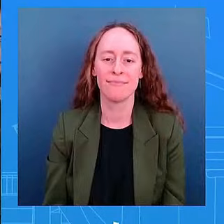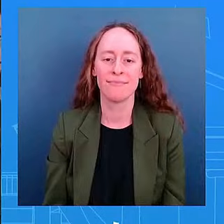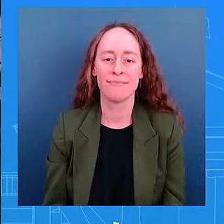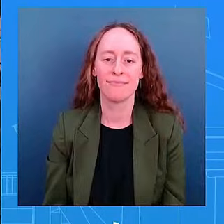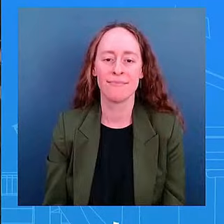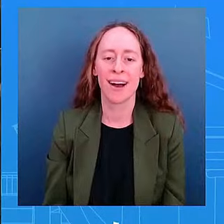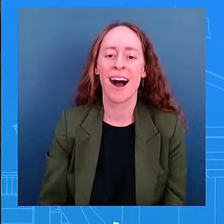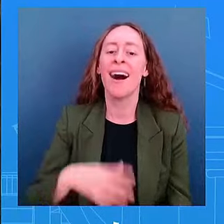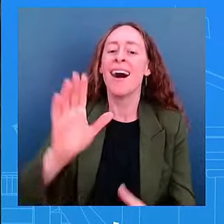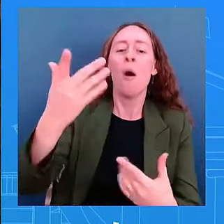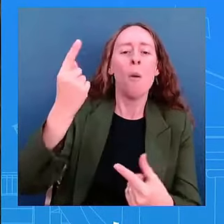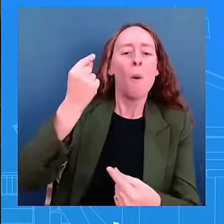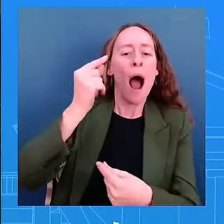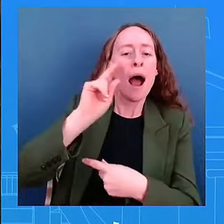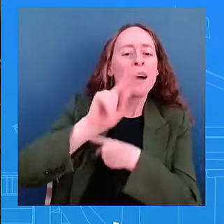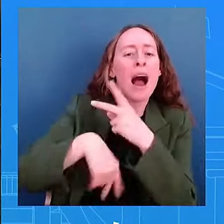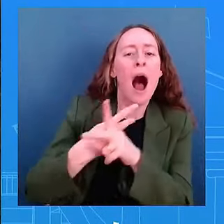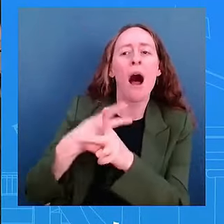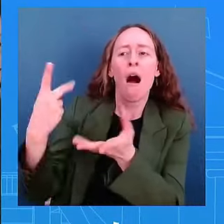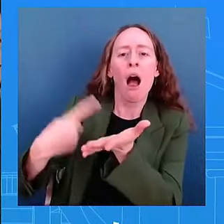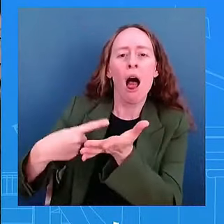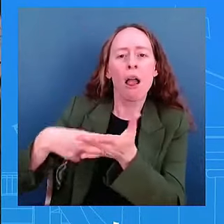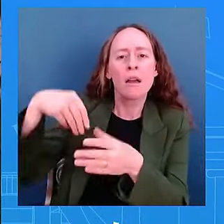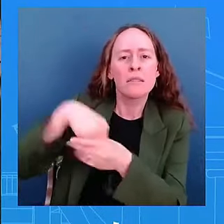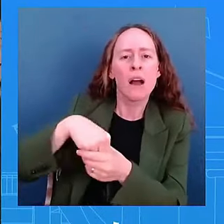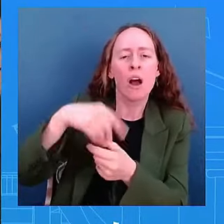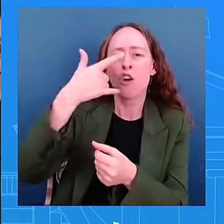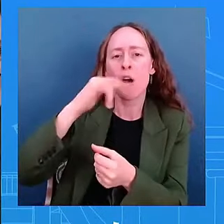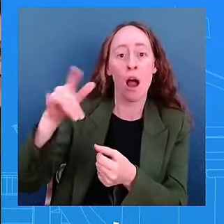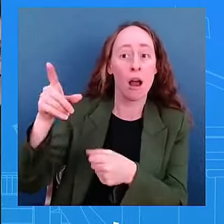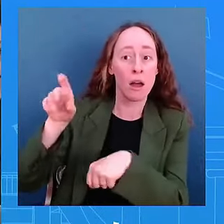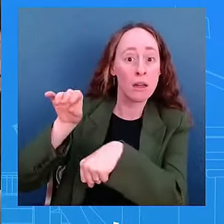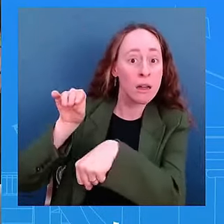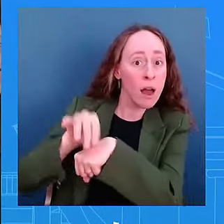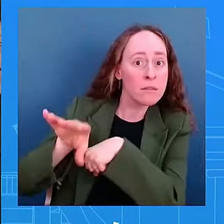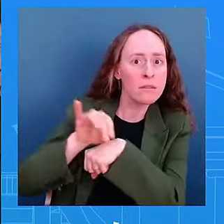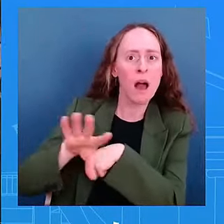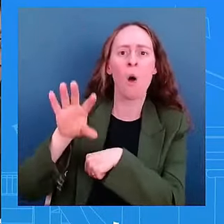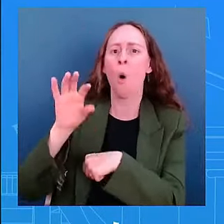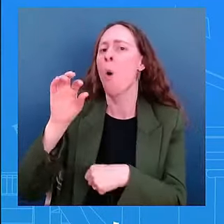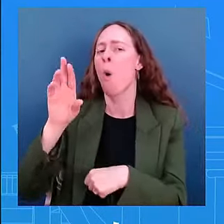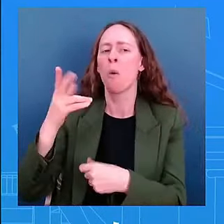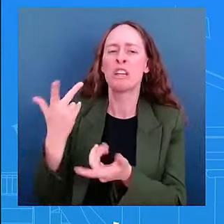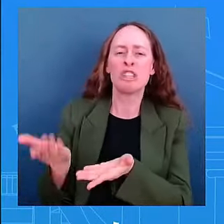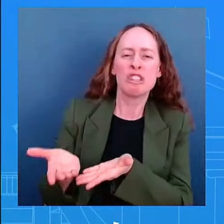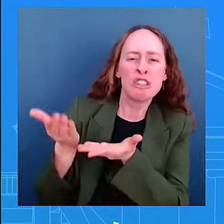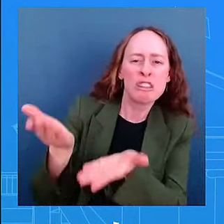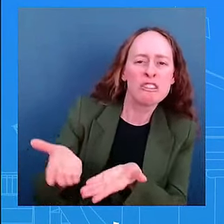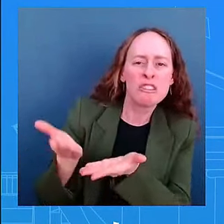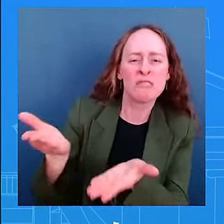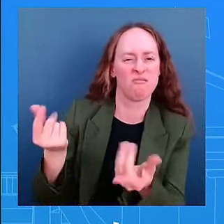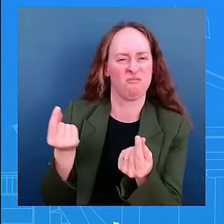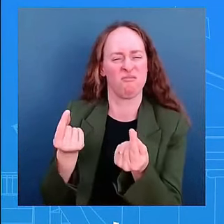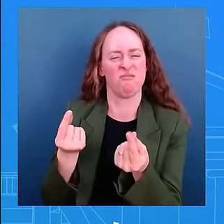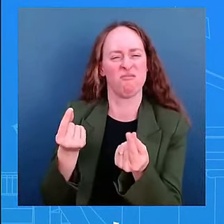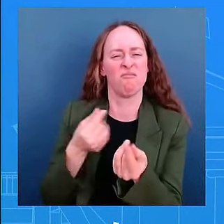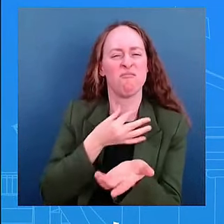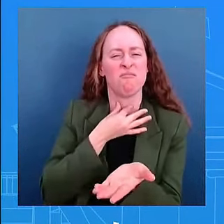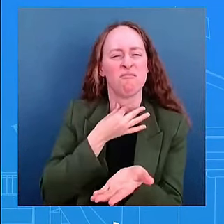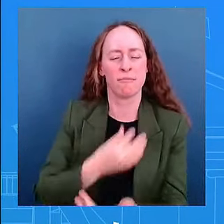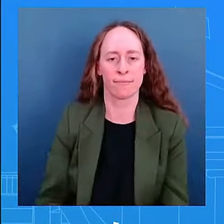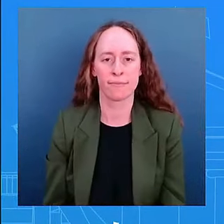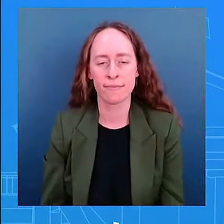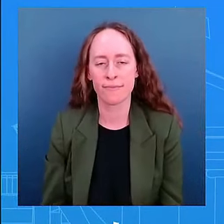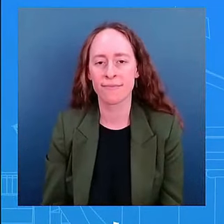counseling the president advice he's been sharing with his vice president so i'll say this um uh the